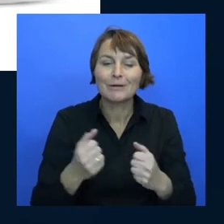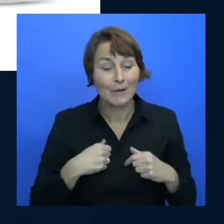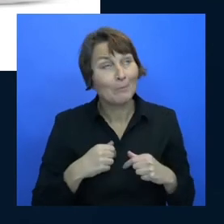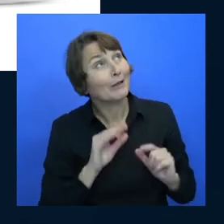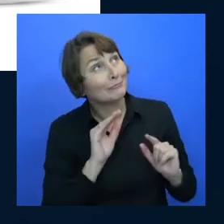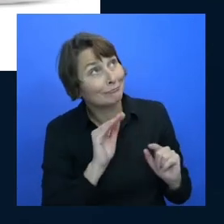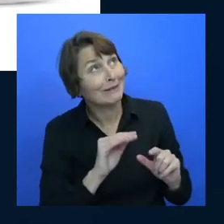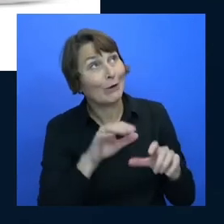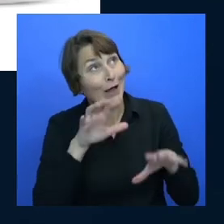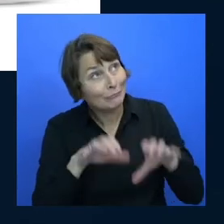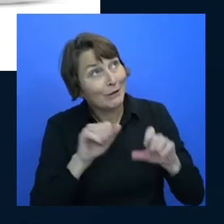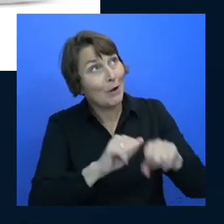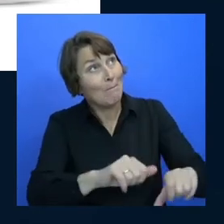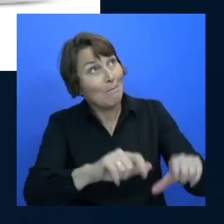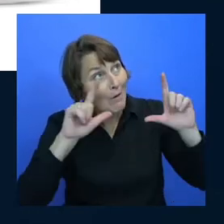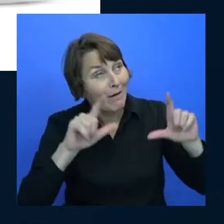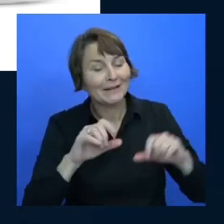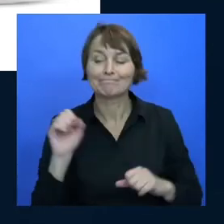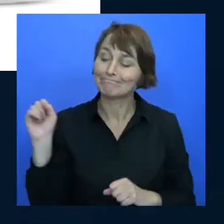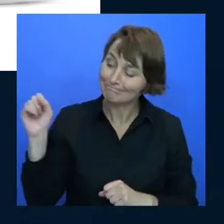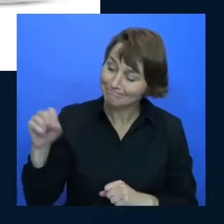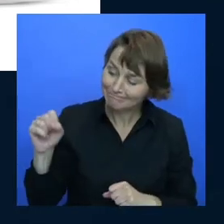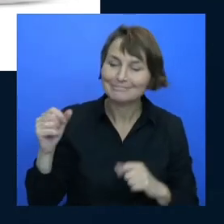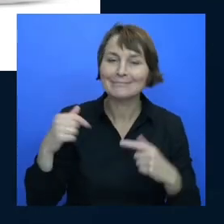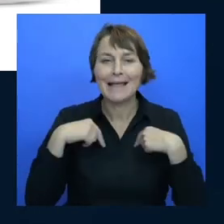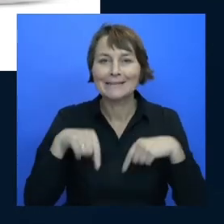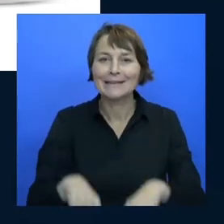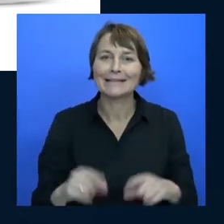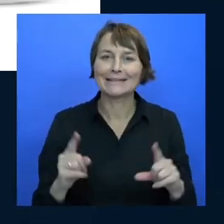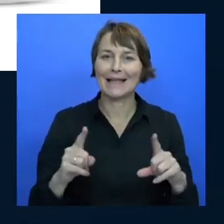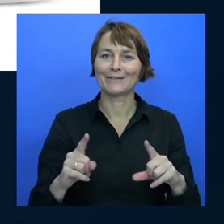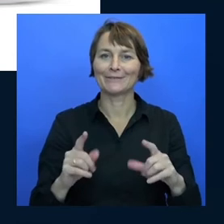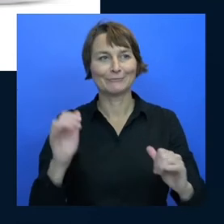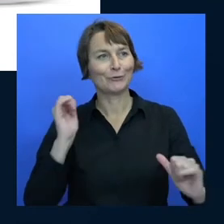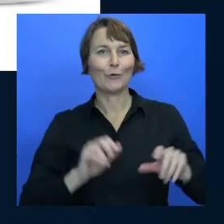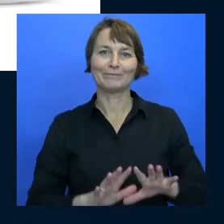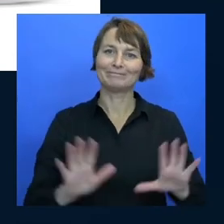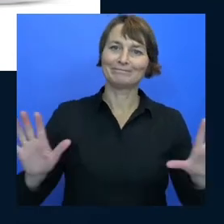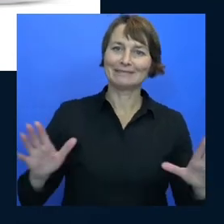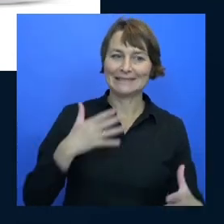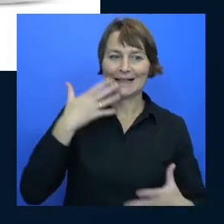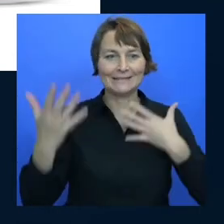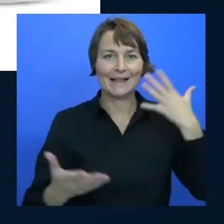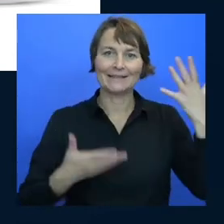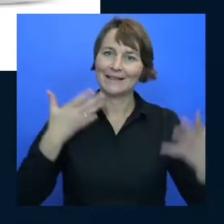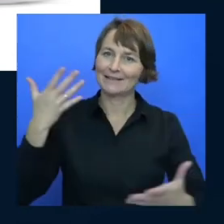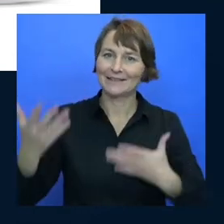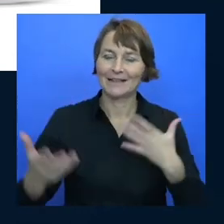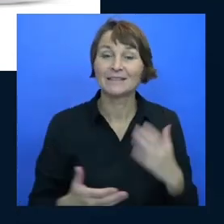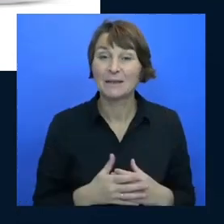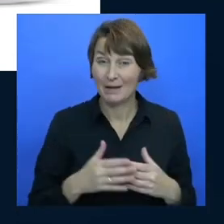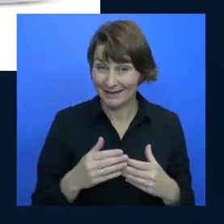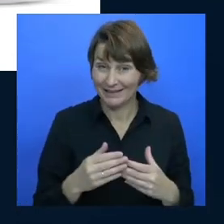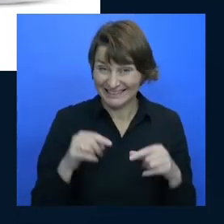come on a show with floor trees and talk about it the content that you're getting out of this this these 13